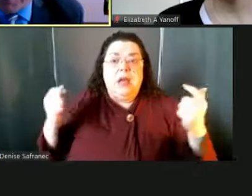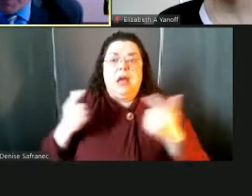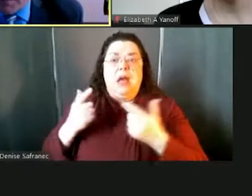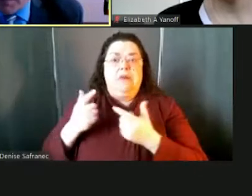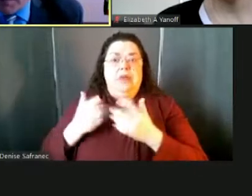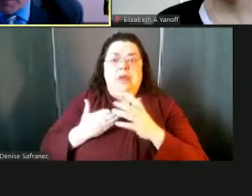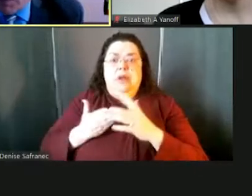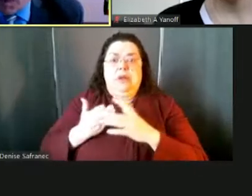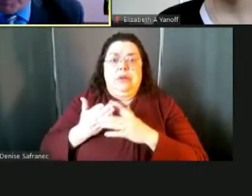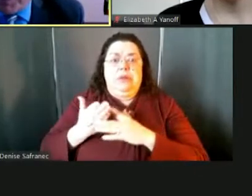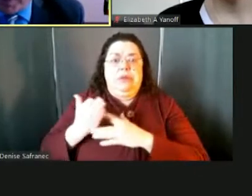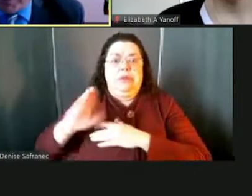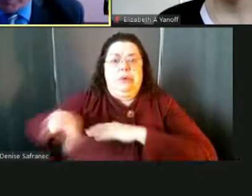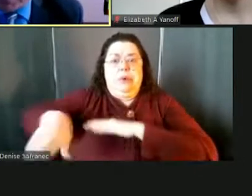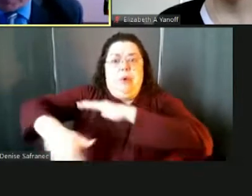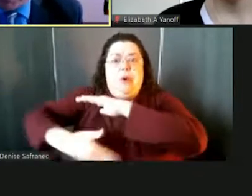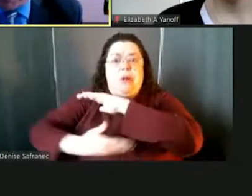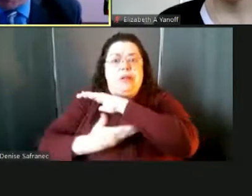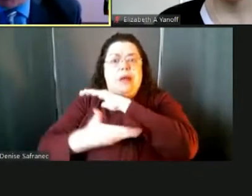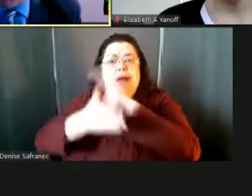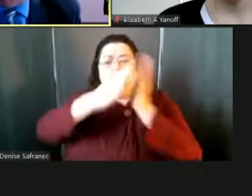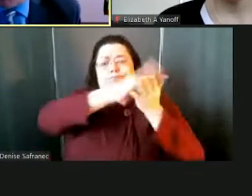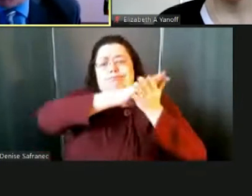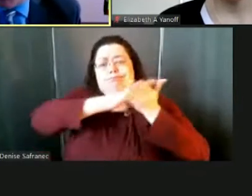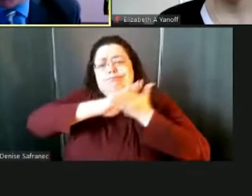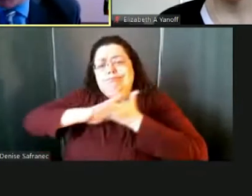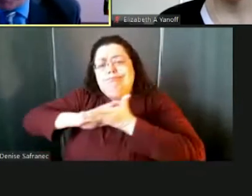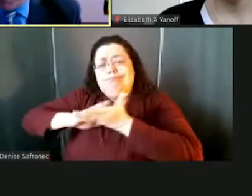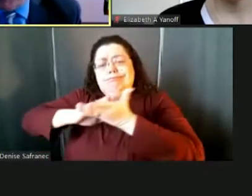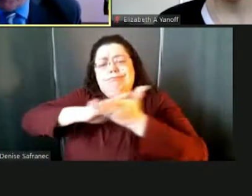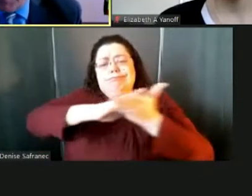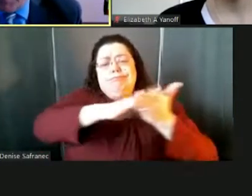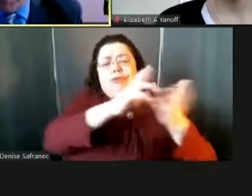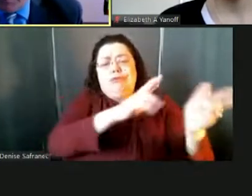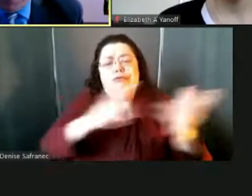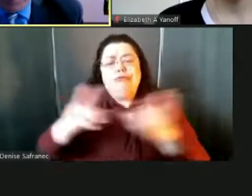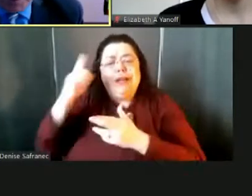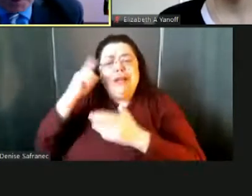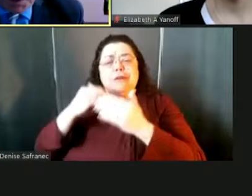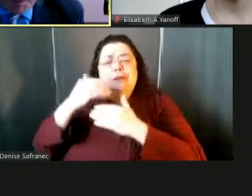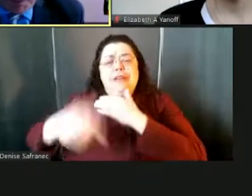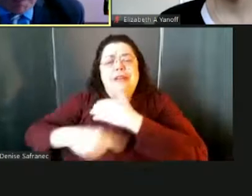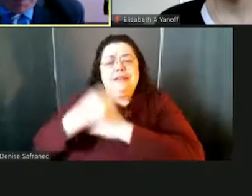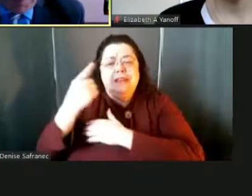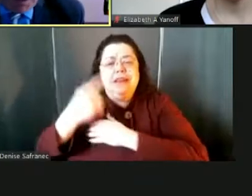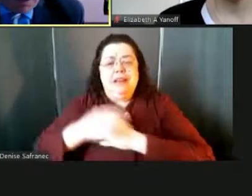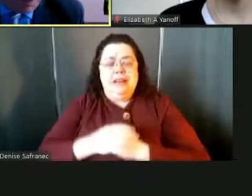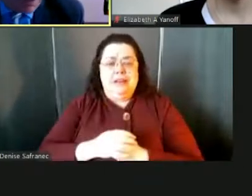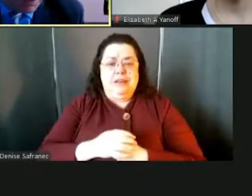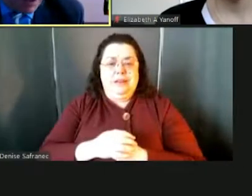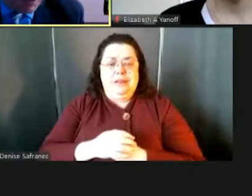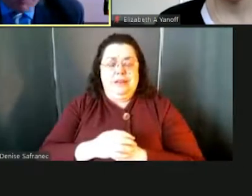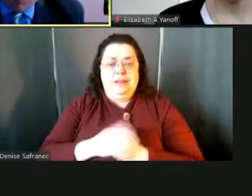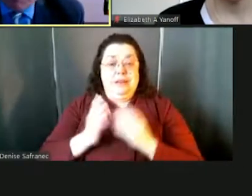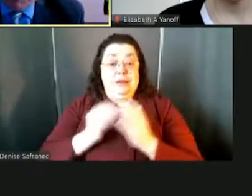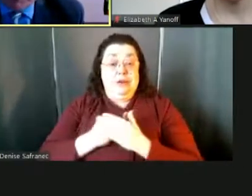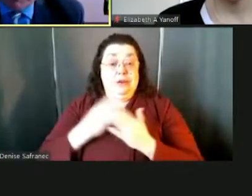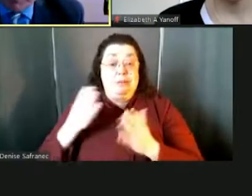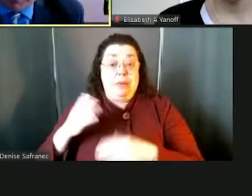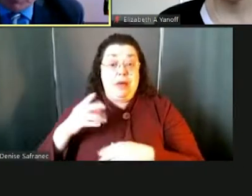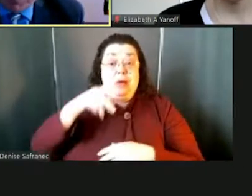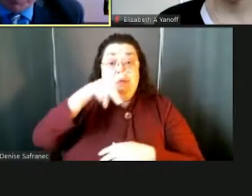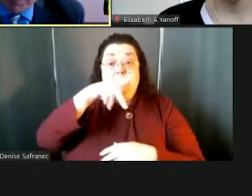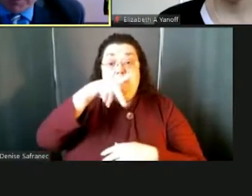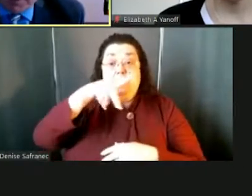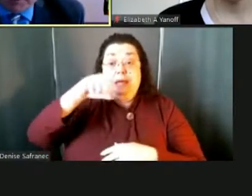are well prepared and sanitized for the next day, the purchasing of PPE and other equipment